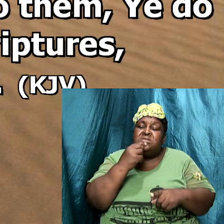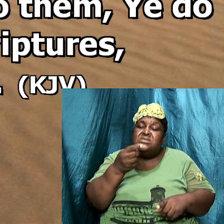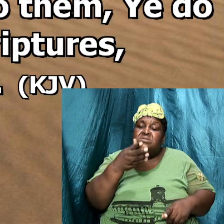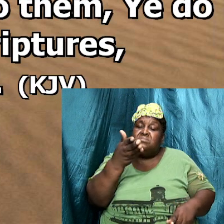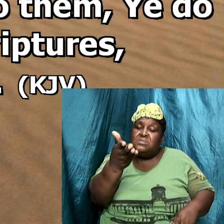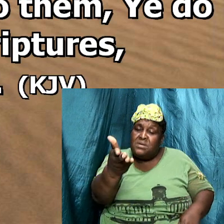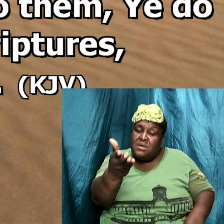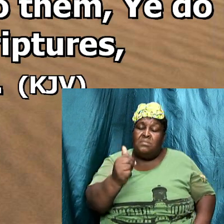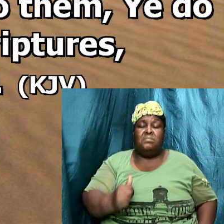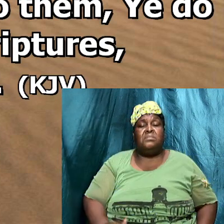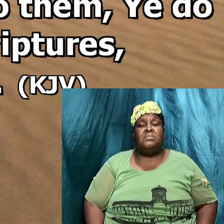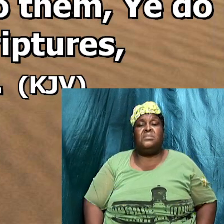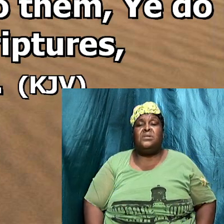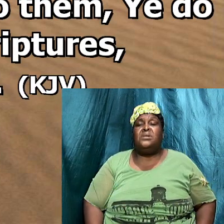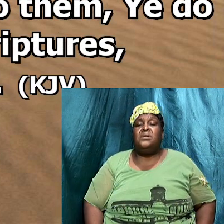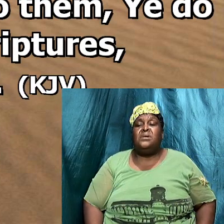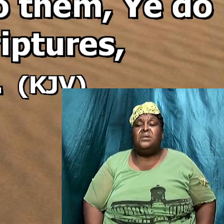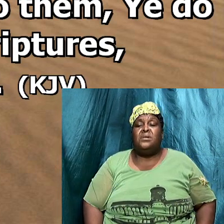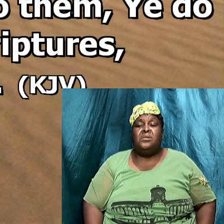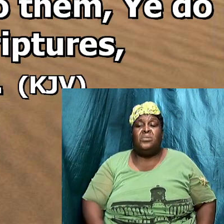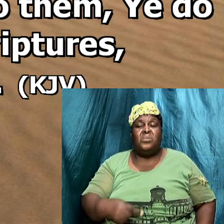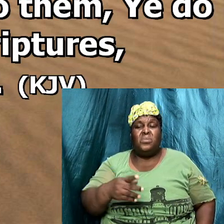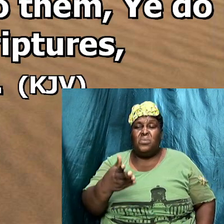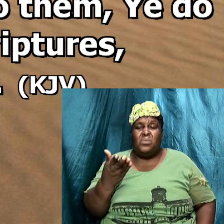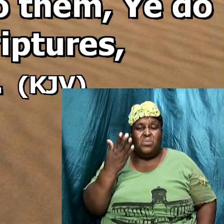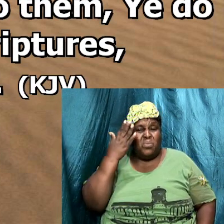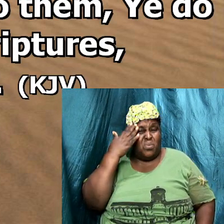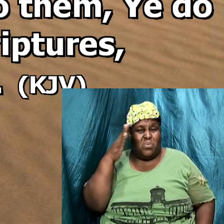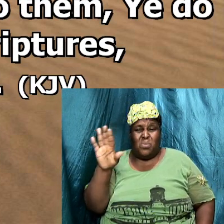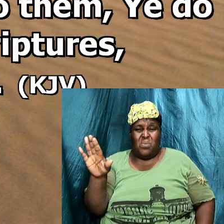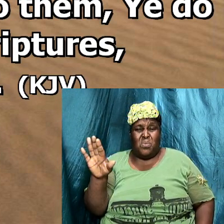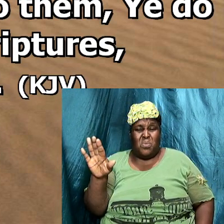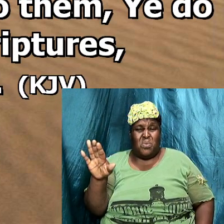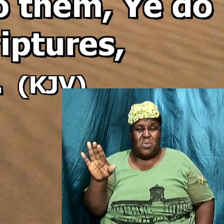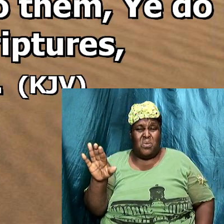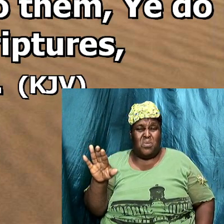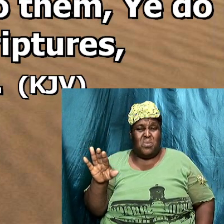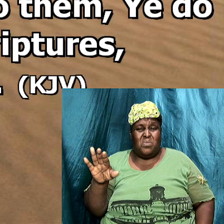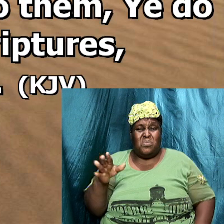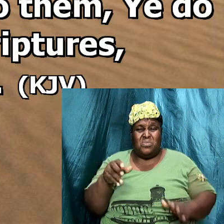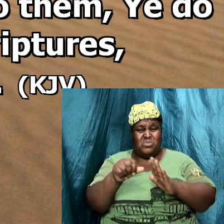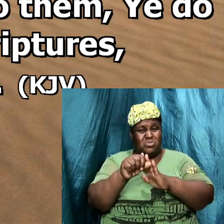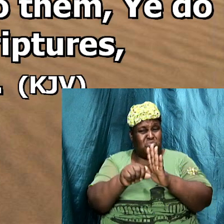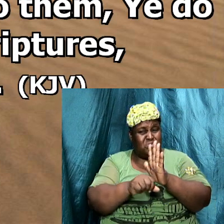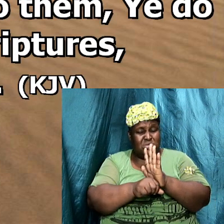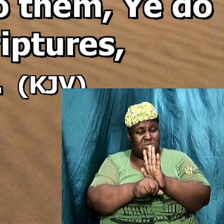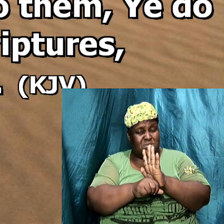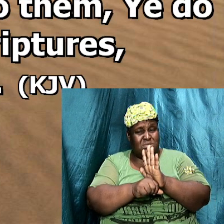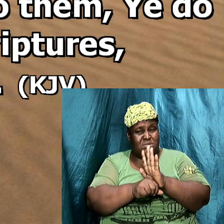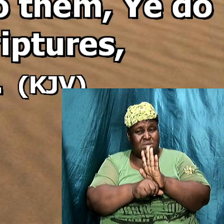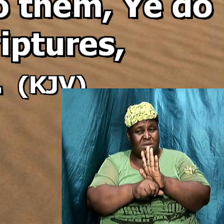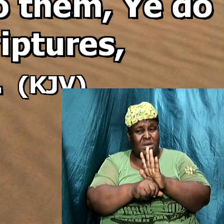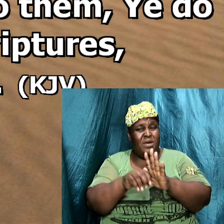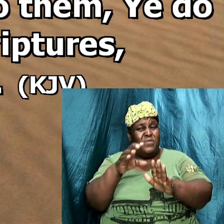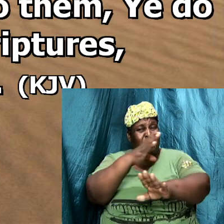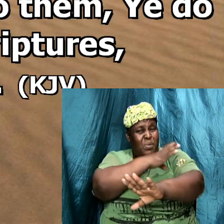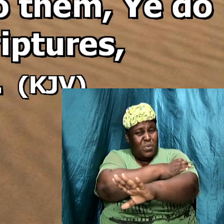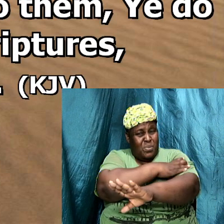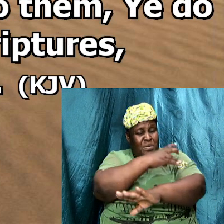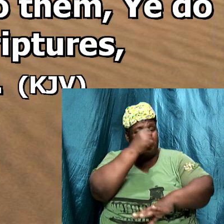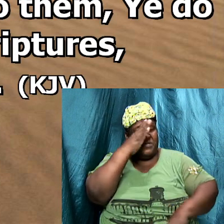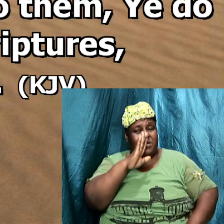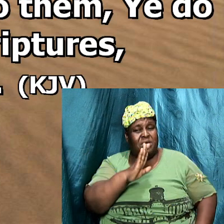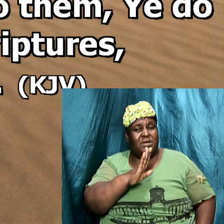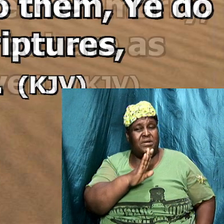he do err not knowing the scriptures nor the power of God